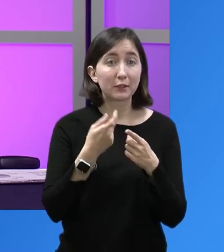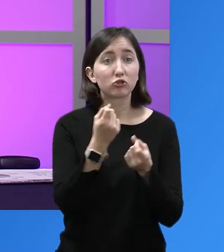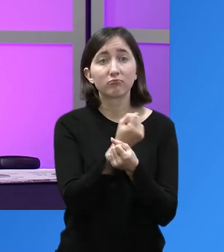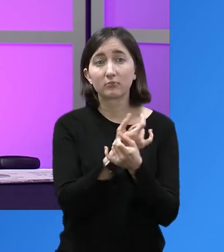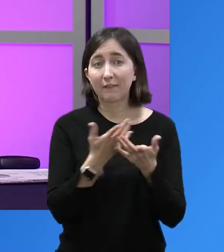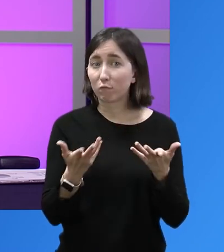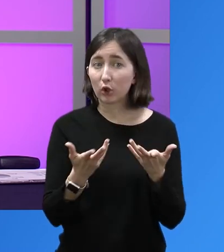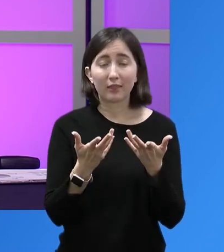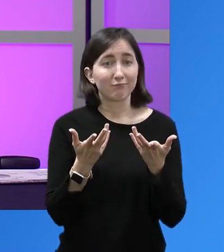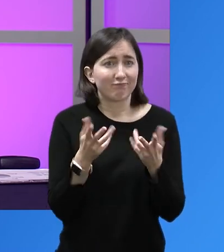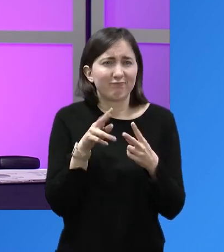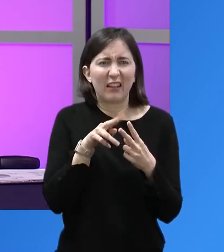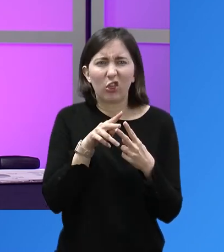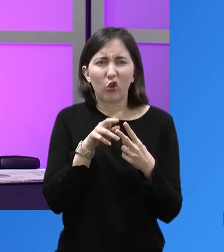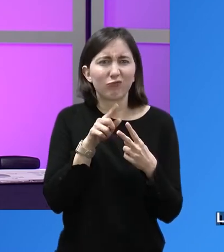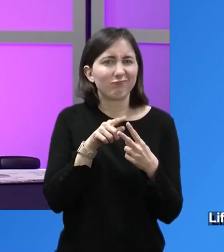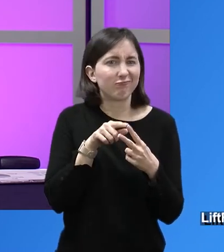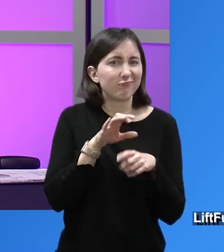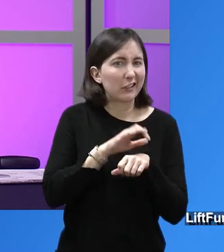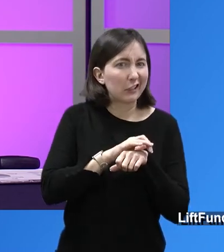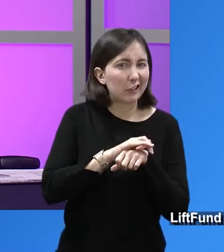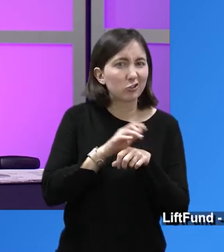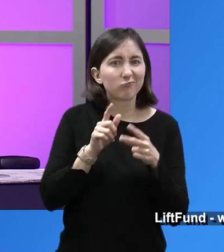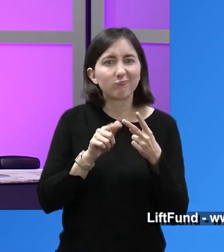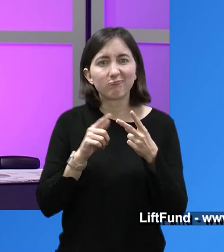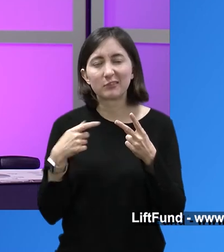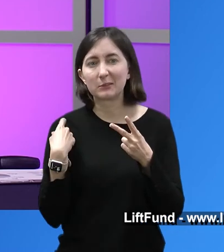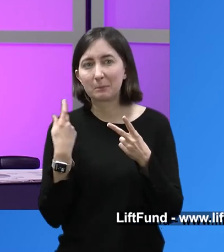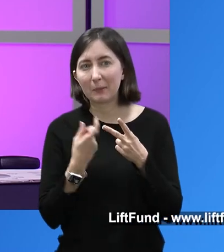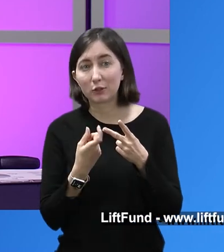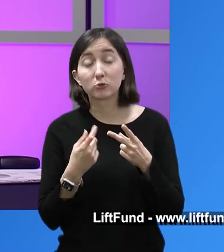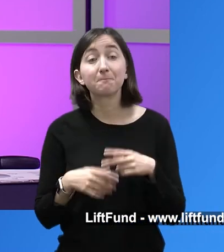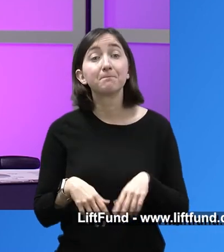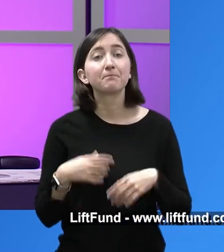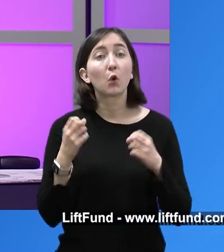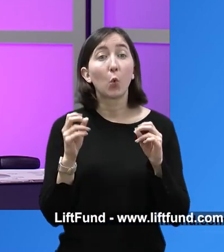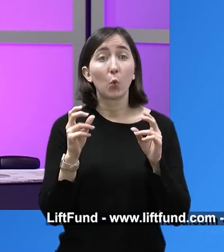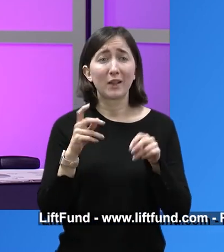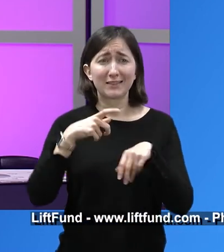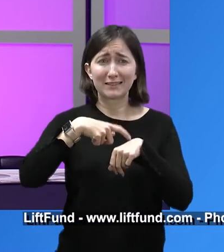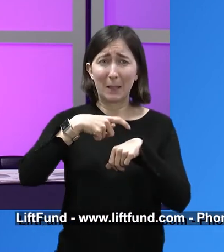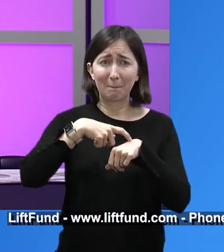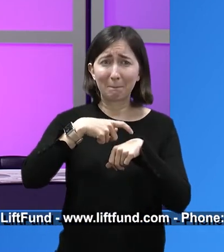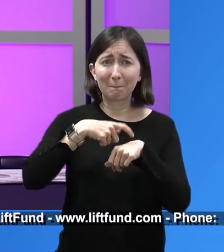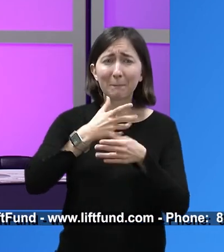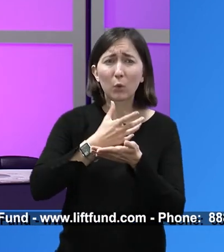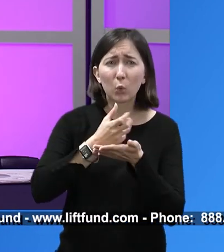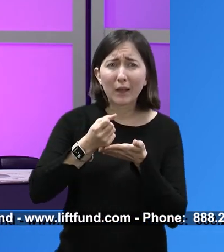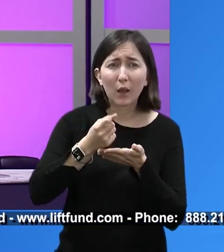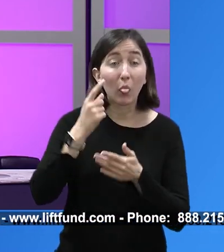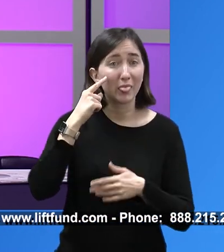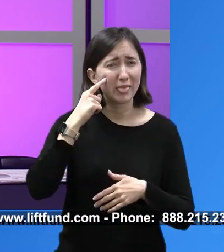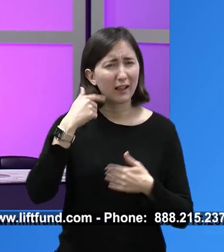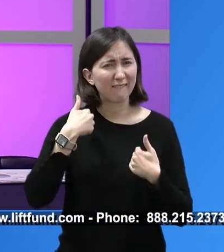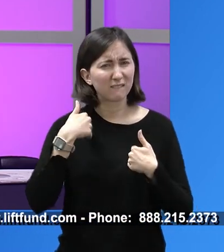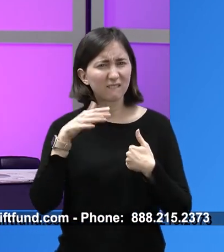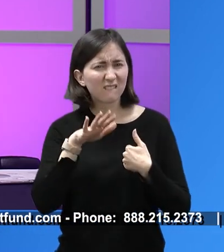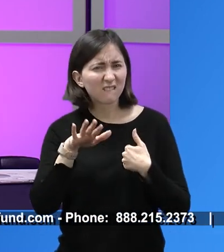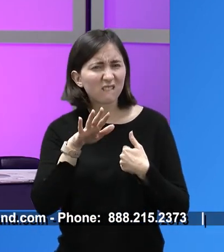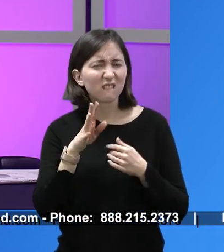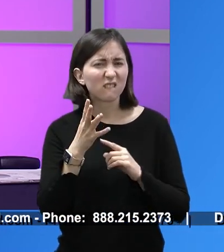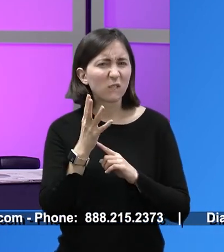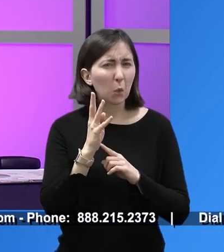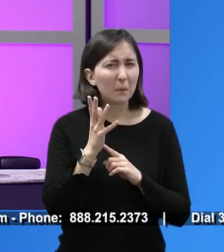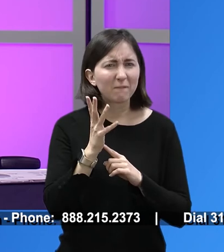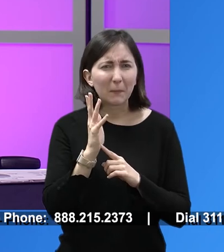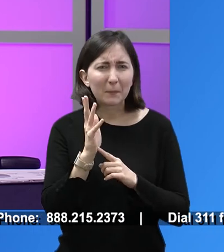in Spanish. So feel free either way. We'll be able to, to assist you in that small business. So let's go and we're kind of